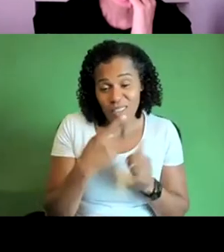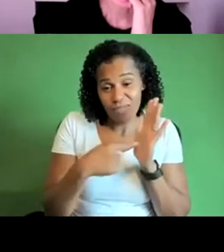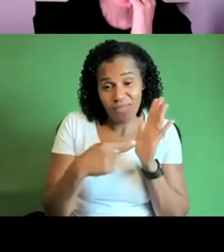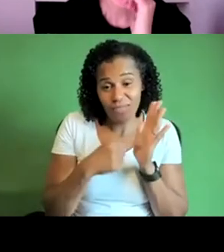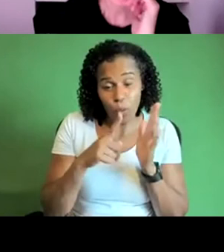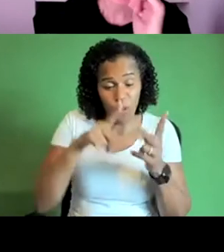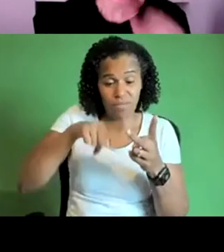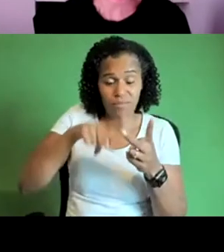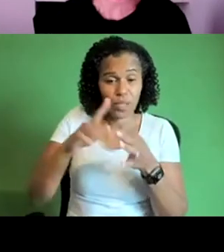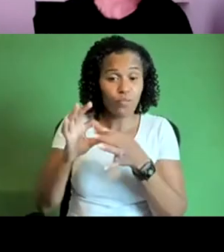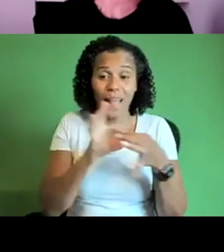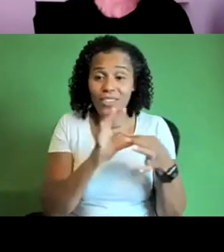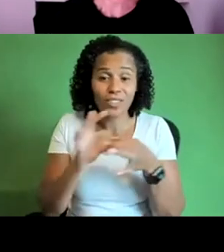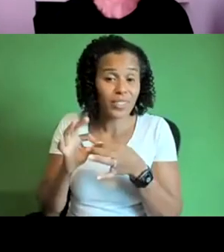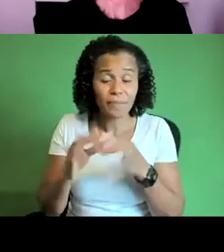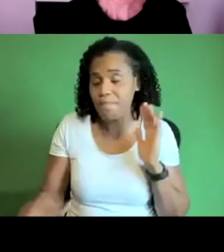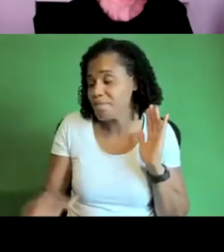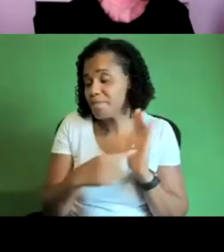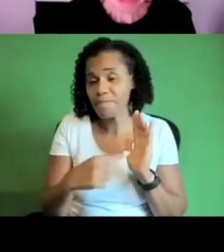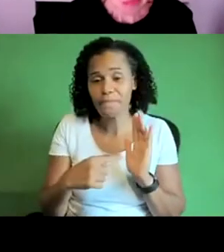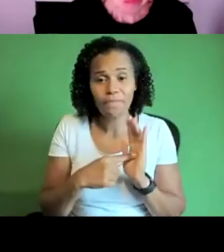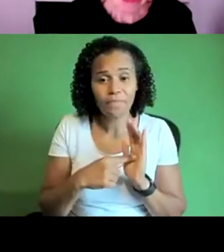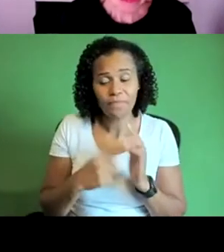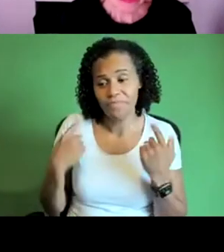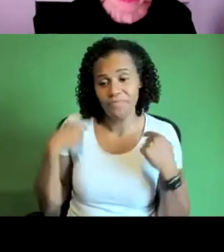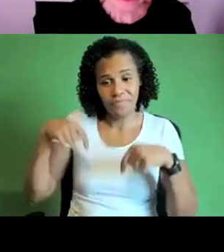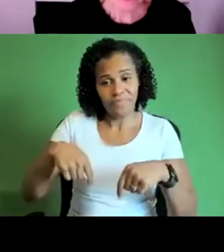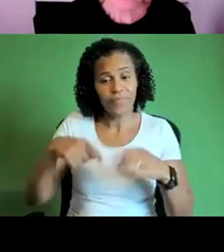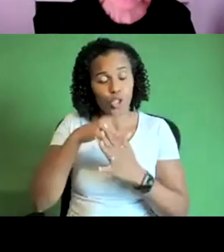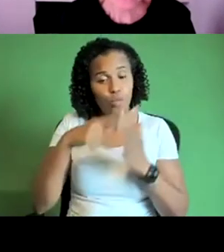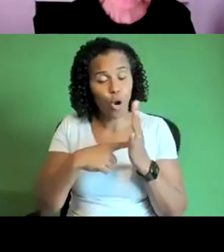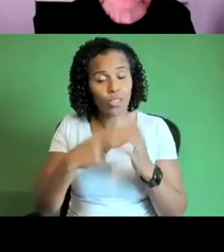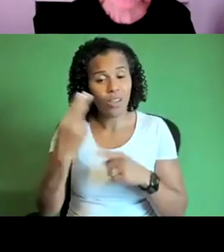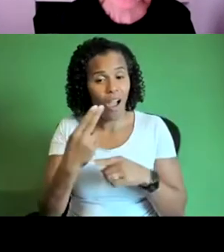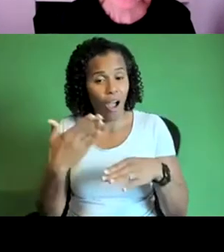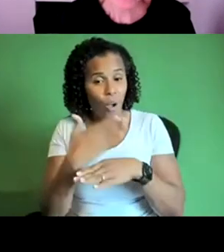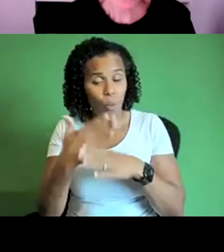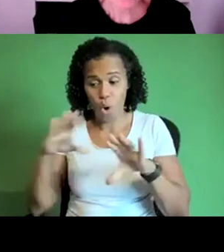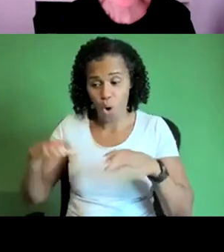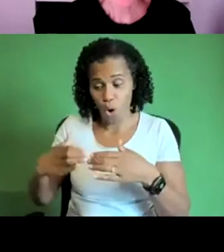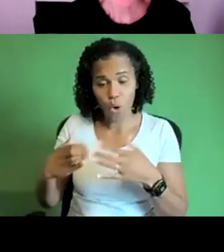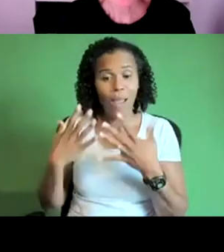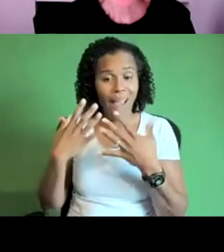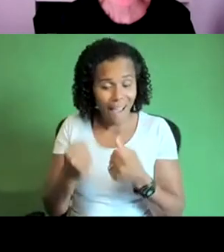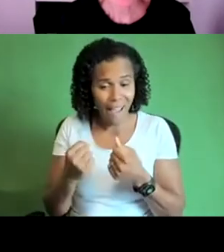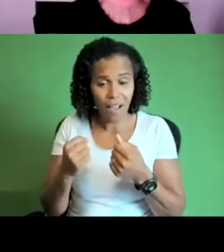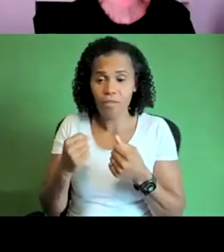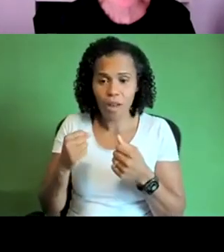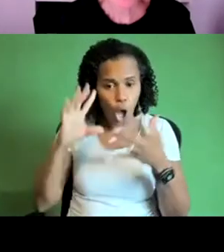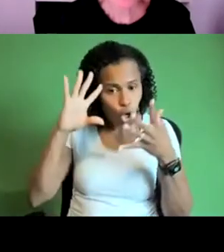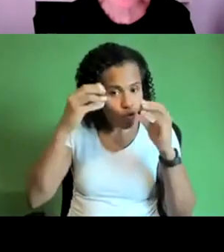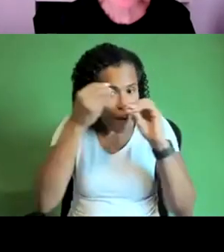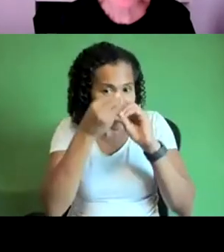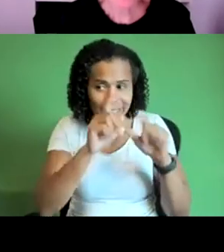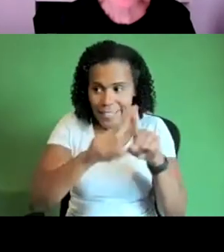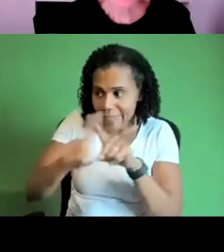and because um at project artworks through the creative program and through the support collective we work with lots of people